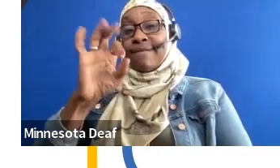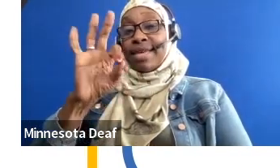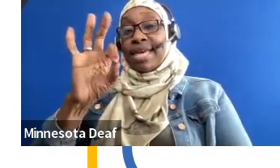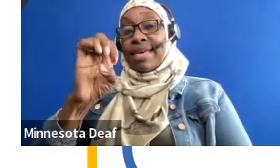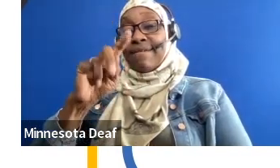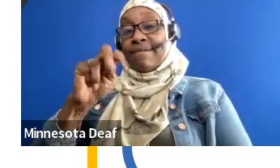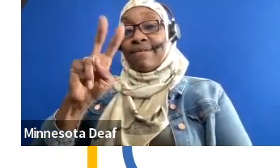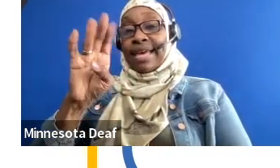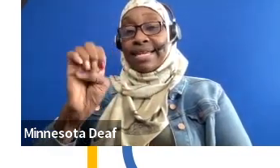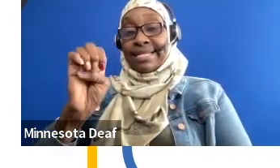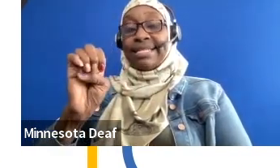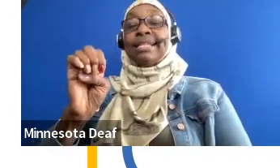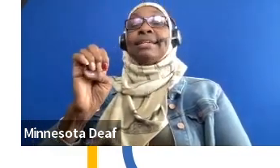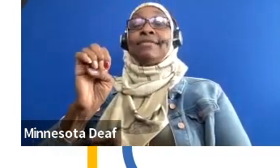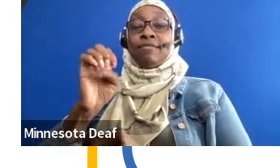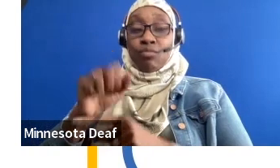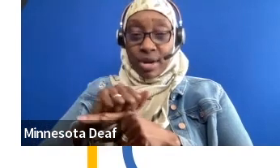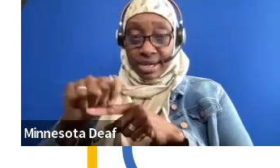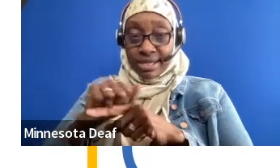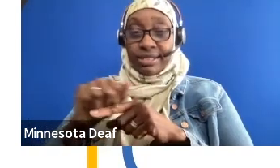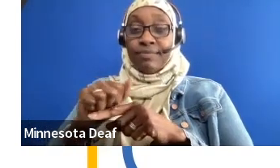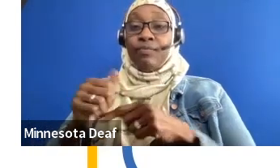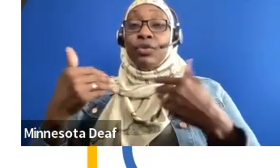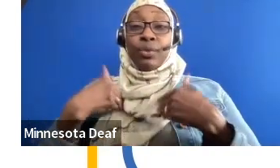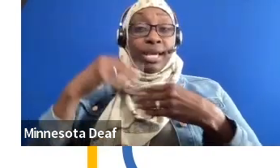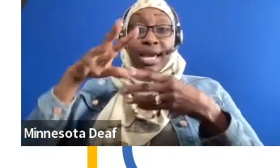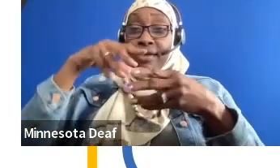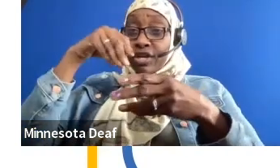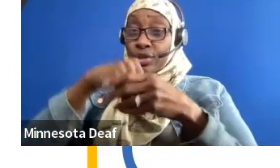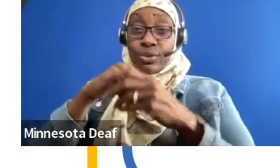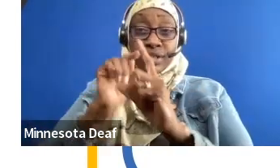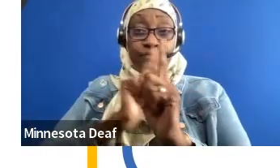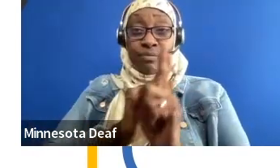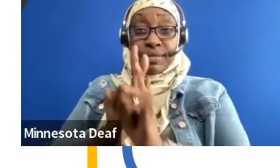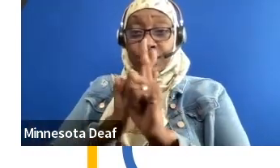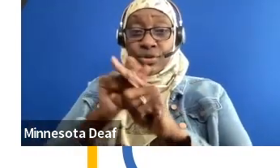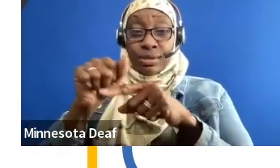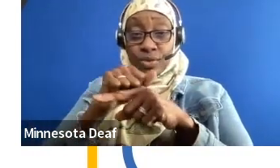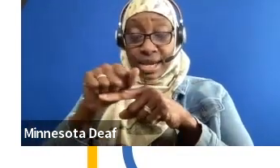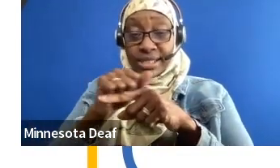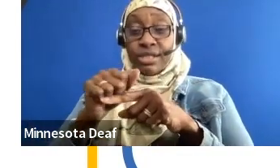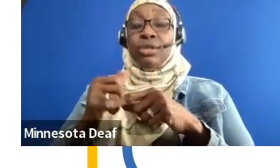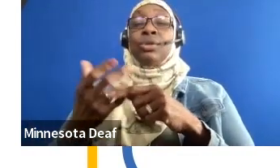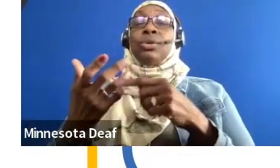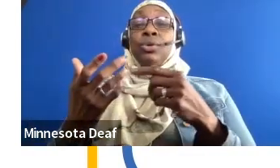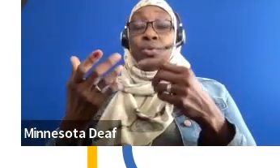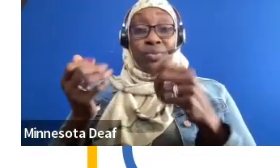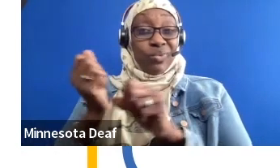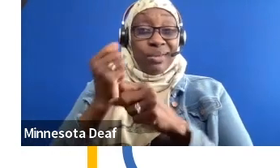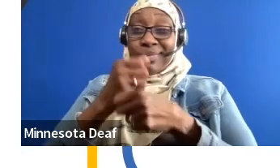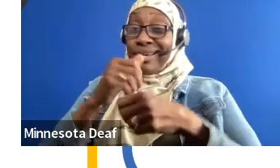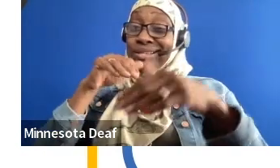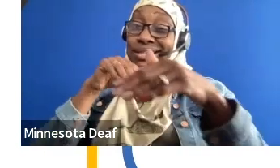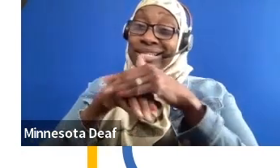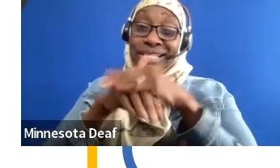we have inclusive mentoring practices. We make it as acceptable as we possibly can. We do extensive intake and background